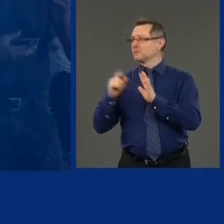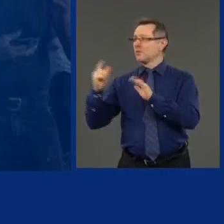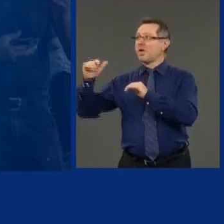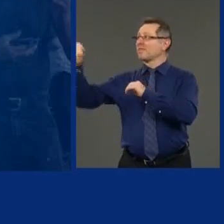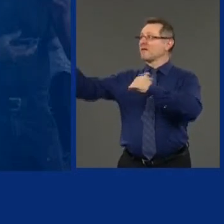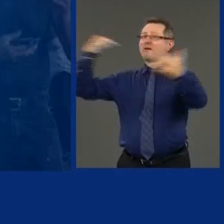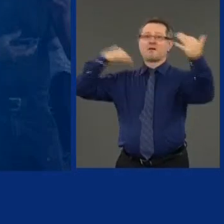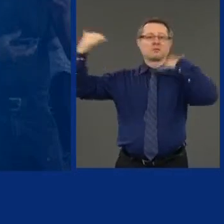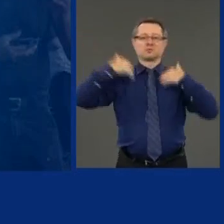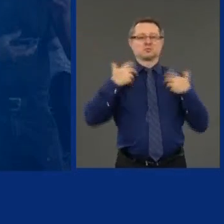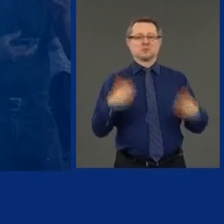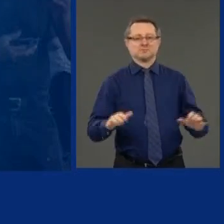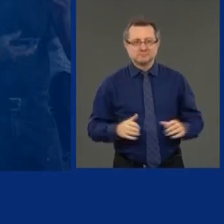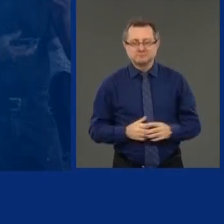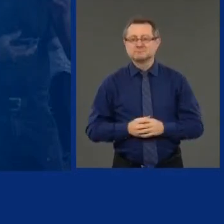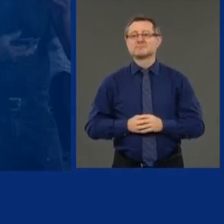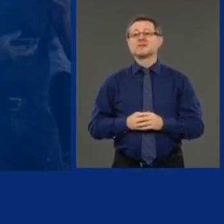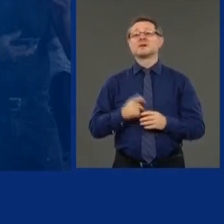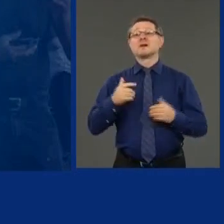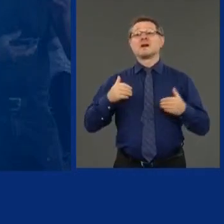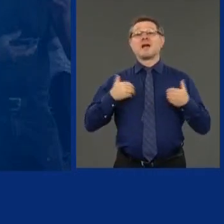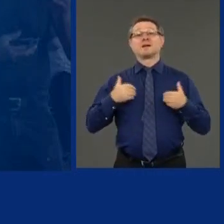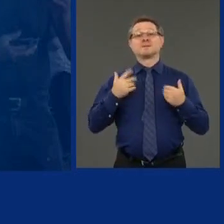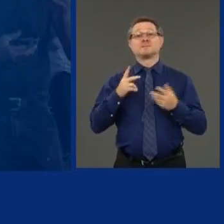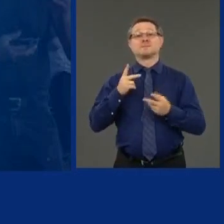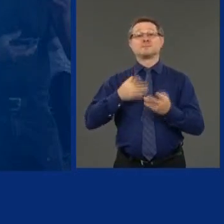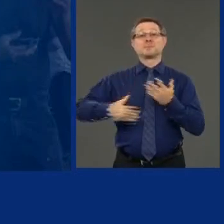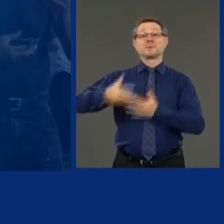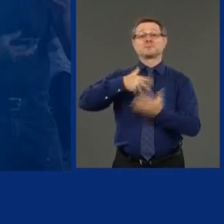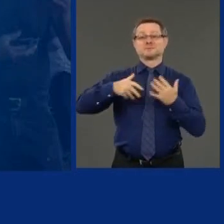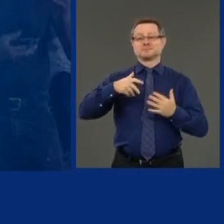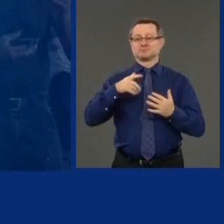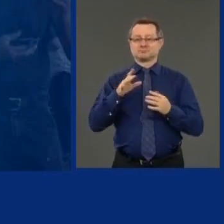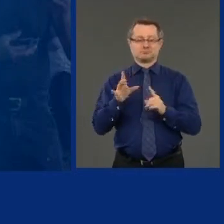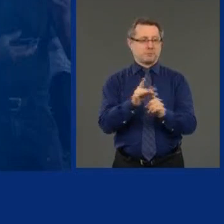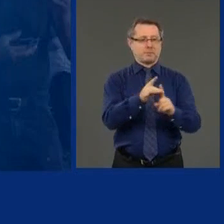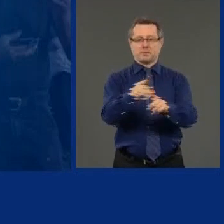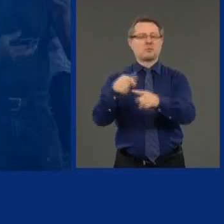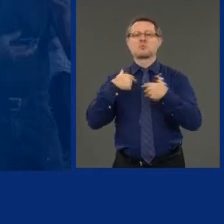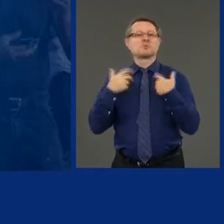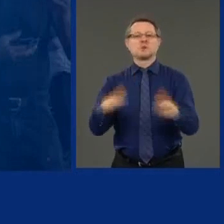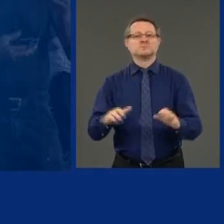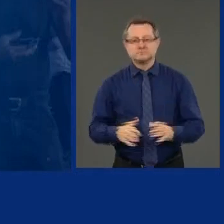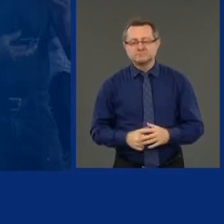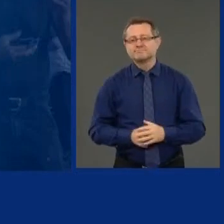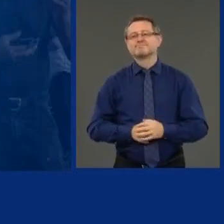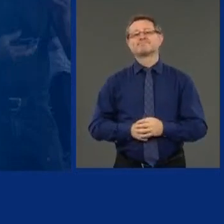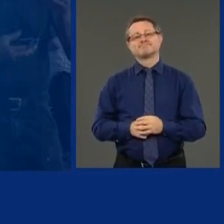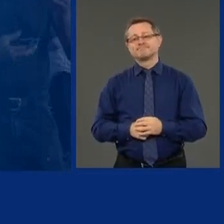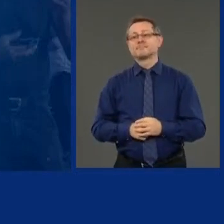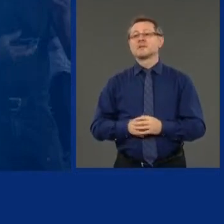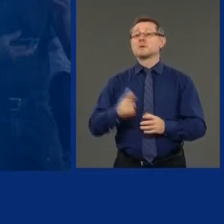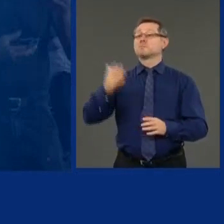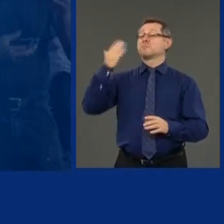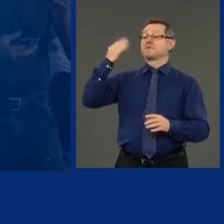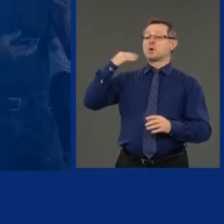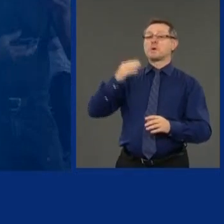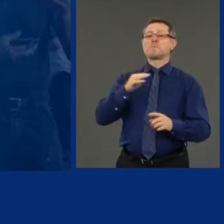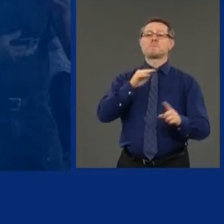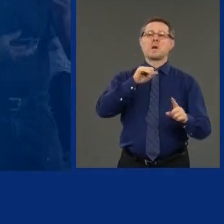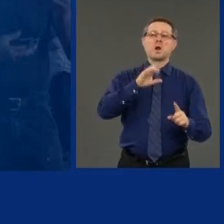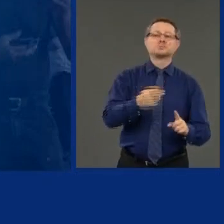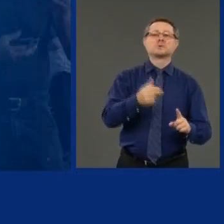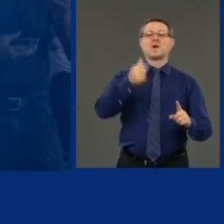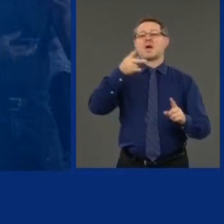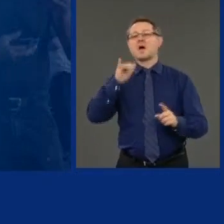don't have an increase from young people who are congregating. We went up the mountain. We went down the mountain. New